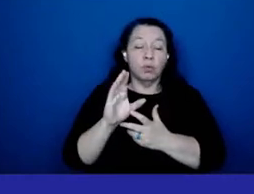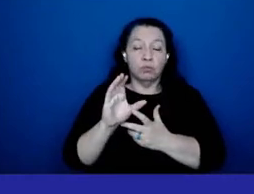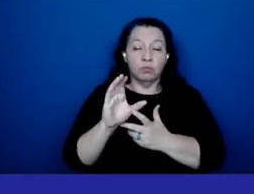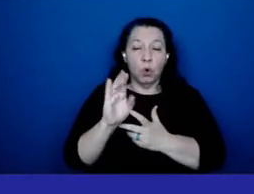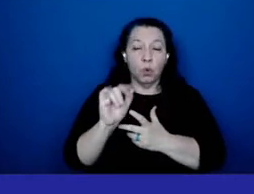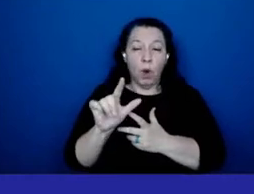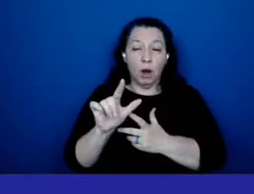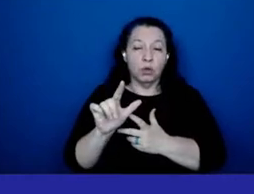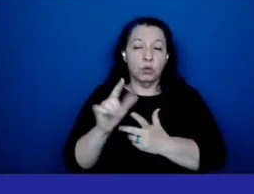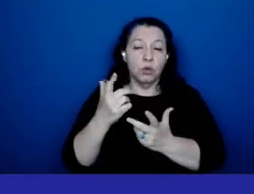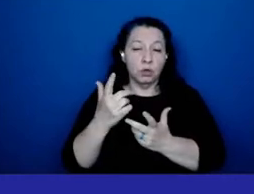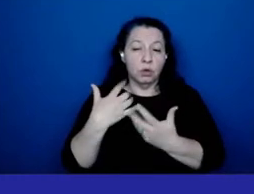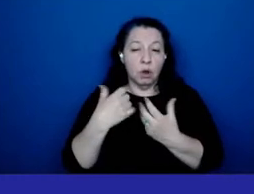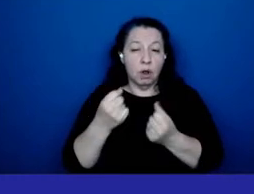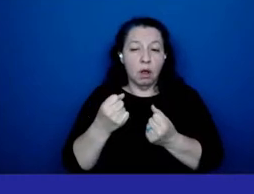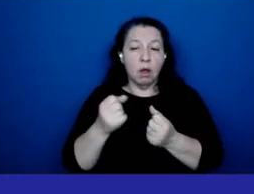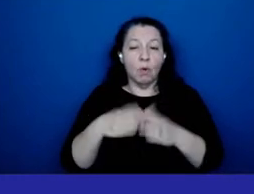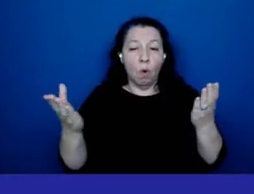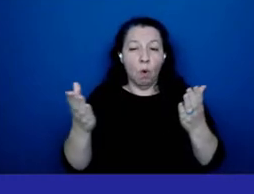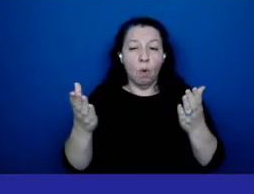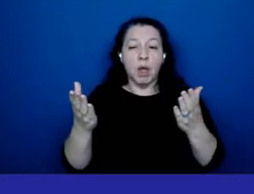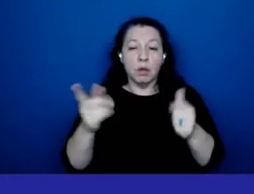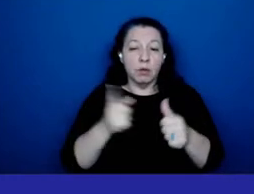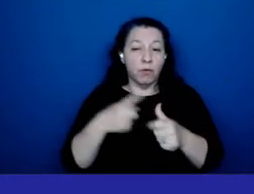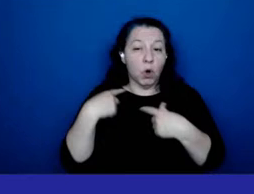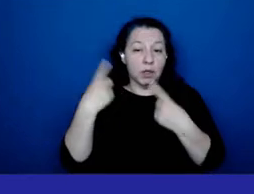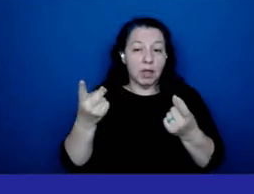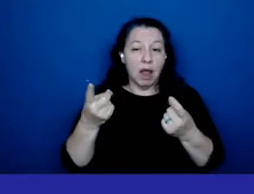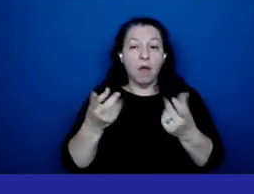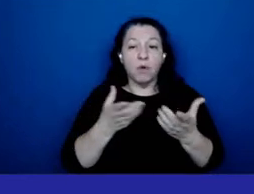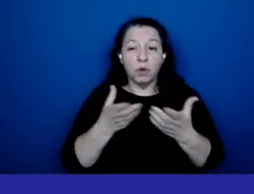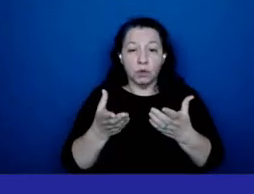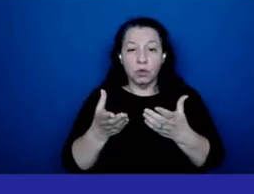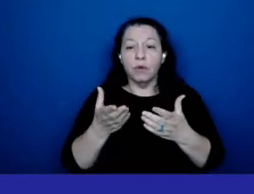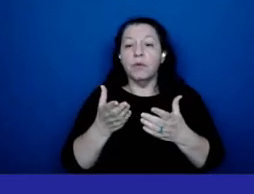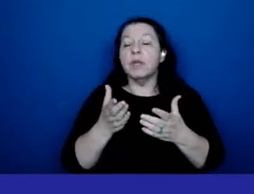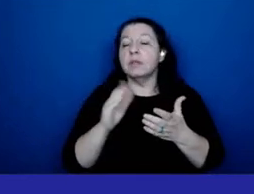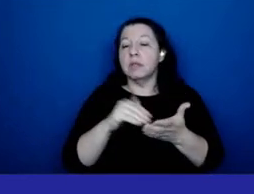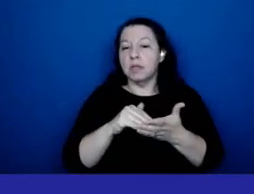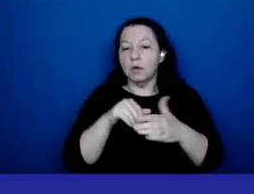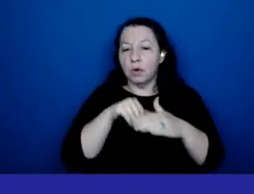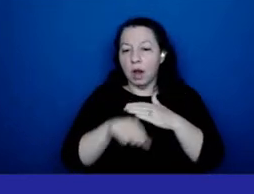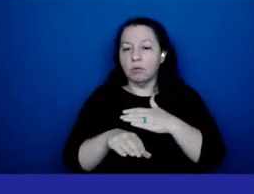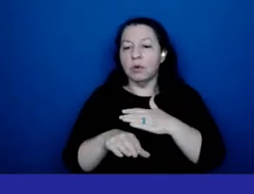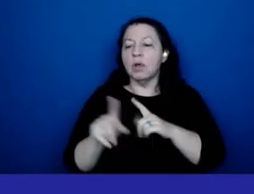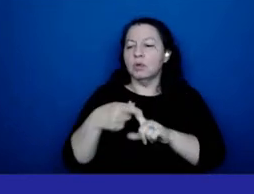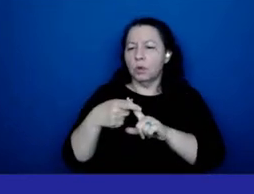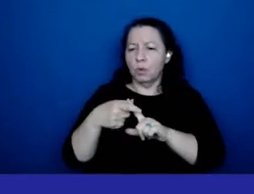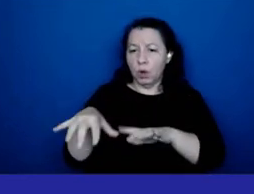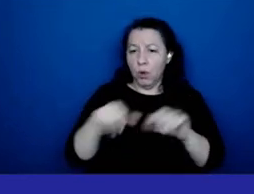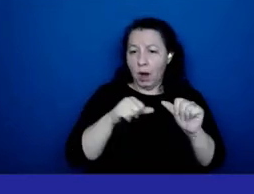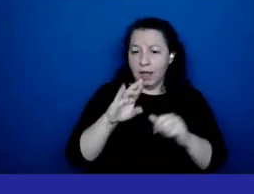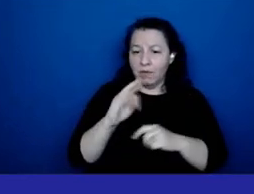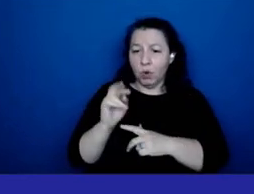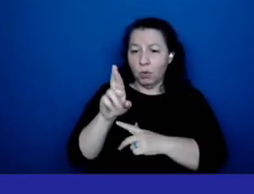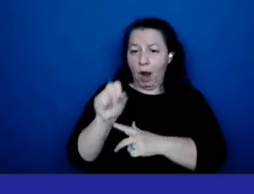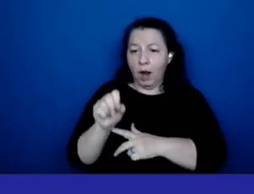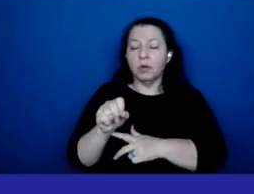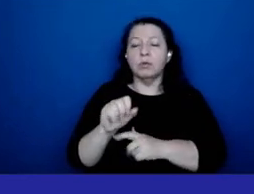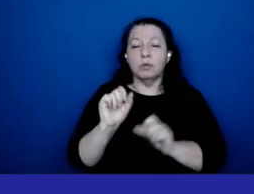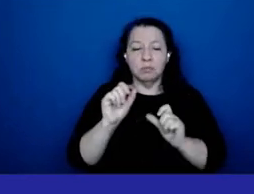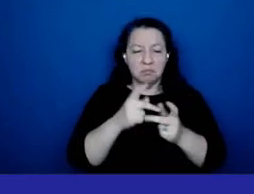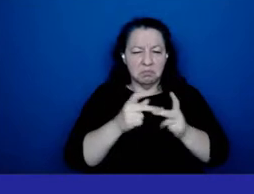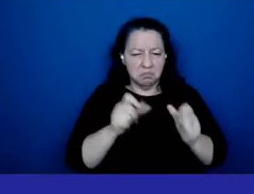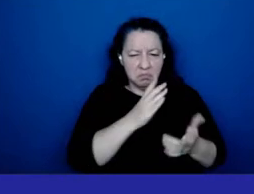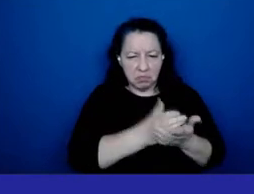service center that's right as you leave rikers so that people can stop and get a telephone and get